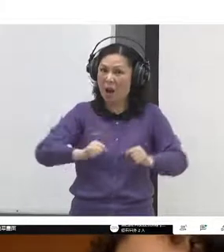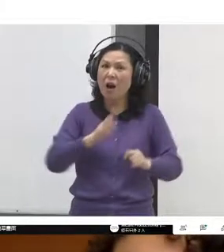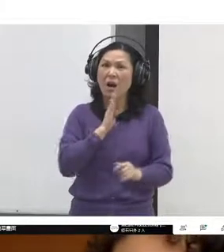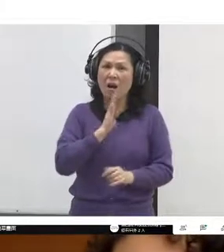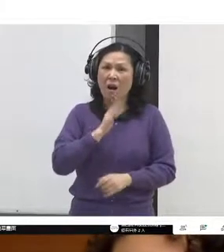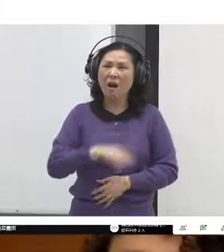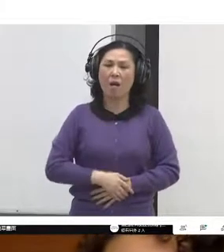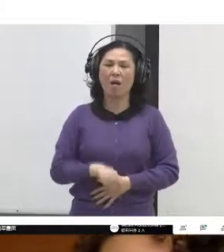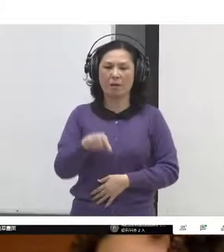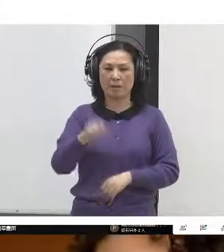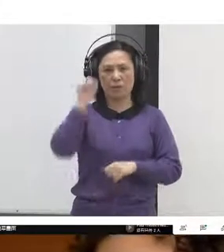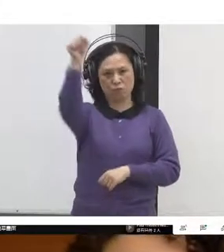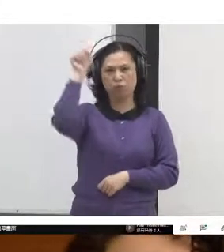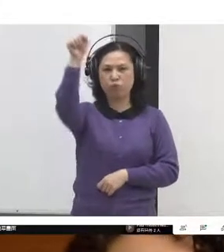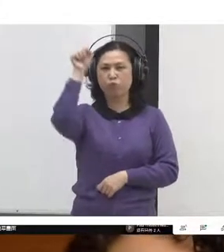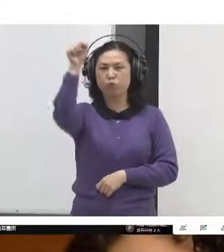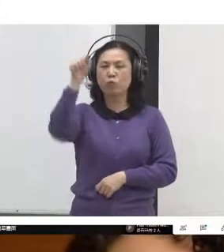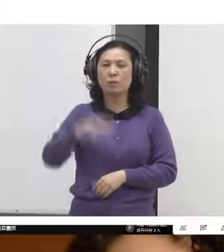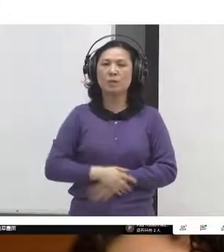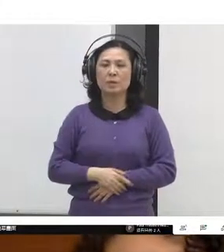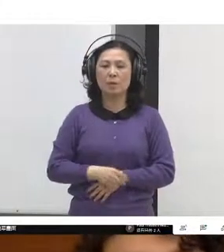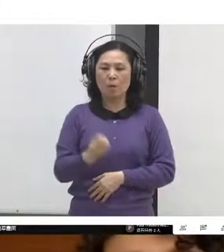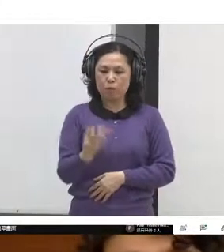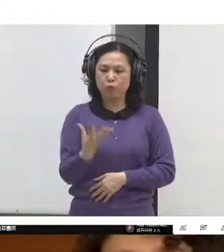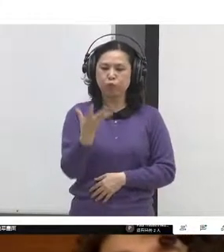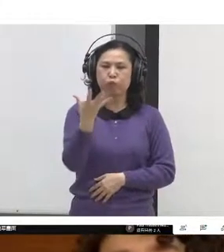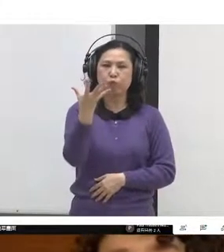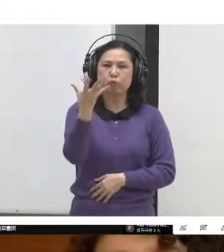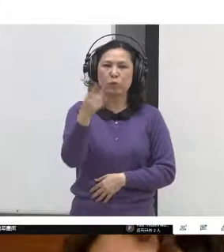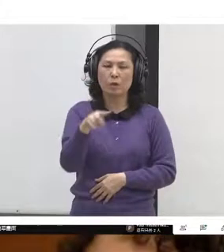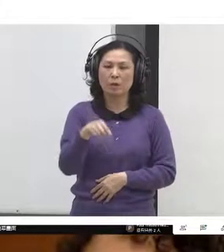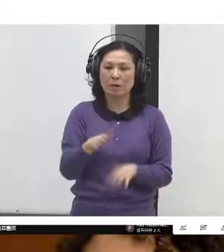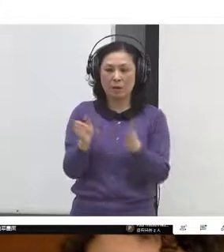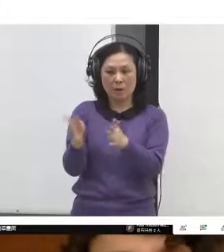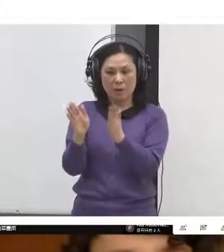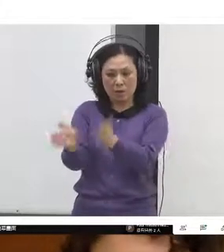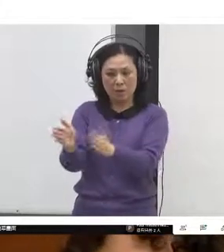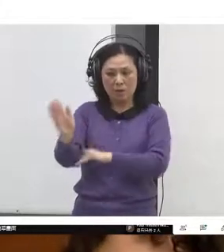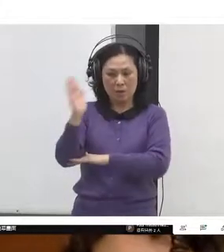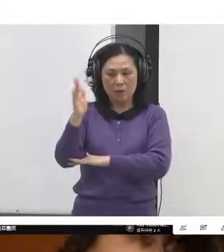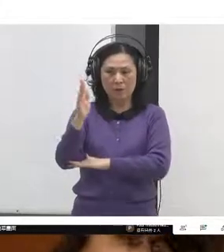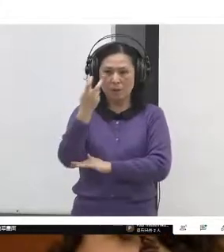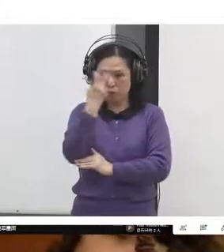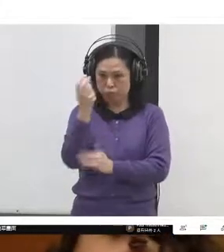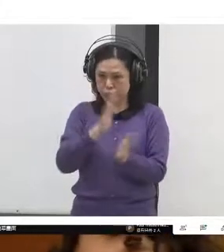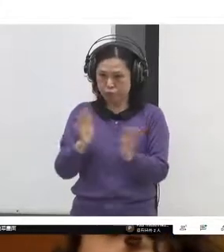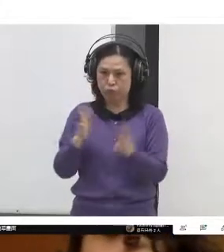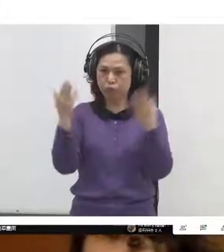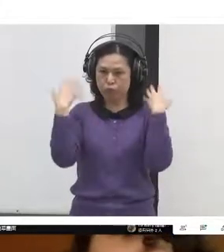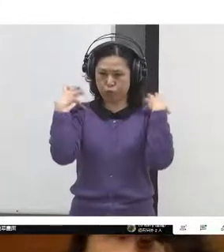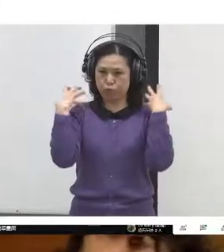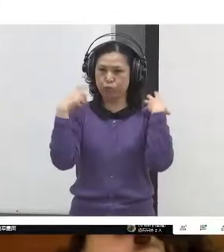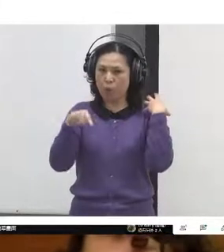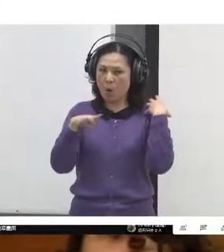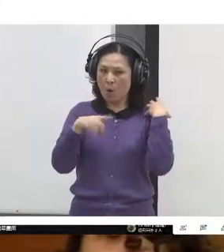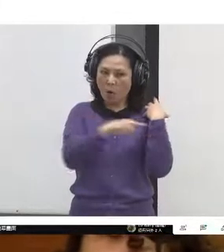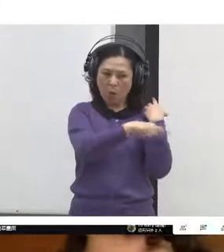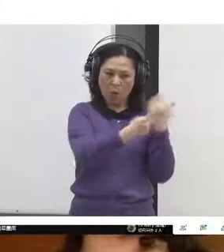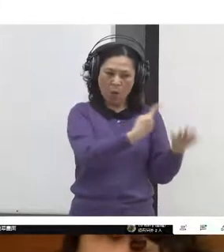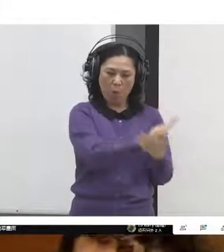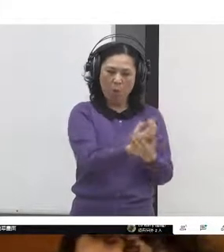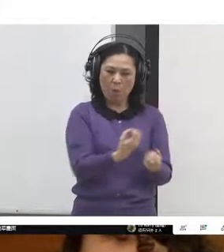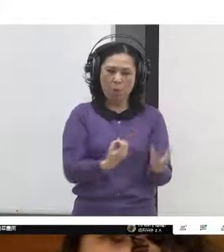accountability of governmental institutions and demanding democratic upgrades, which what only